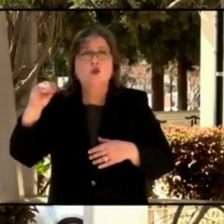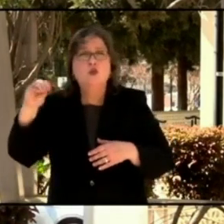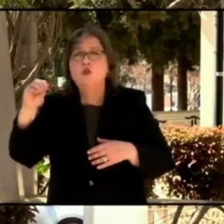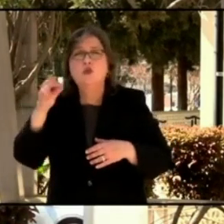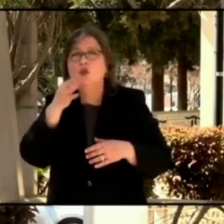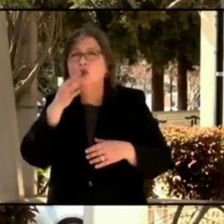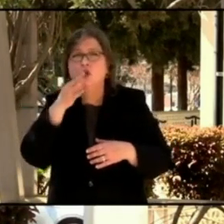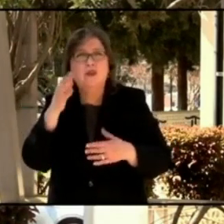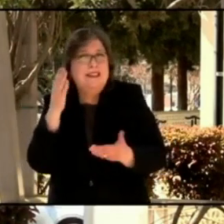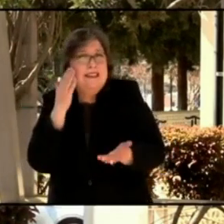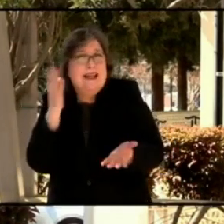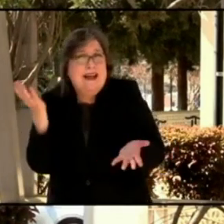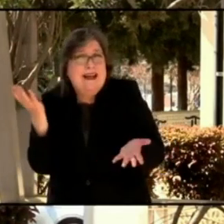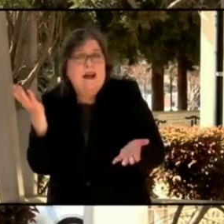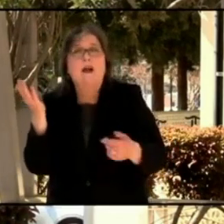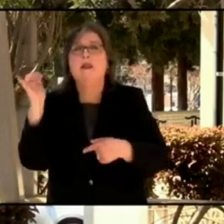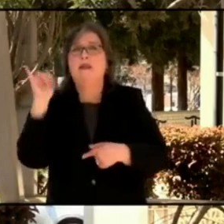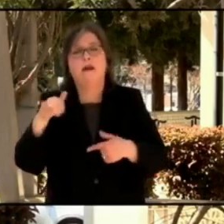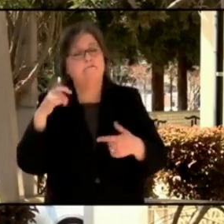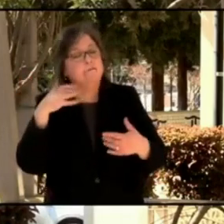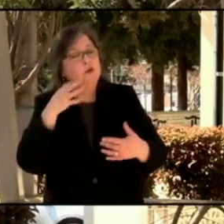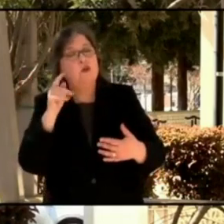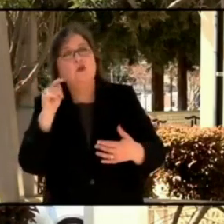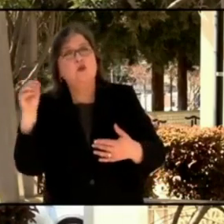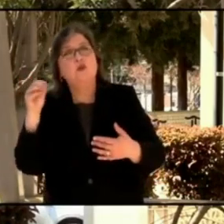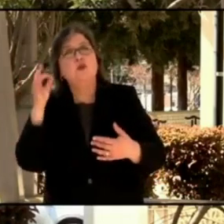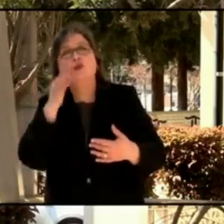Thank you, everyone. Appreciate it. Thank you, Dr. Cody and Mr. Seth.